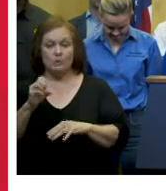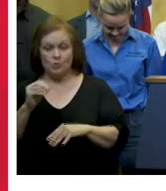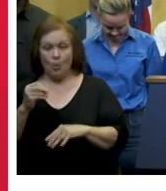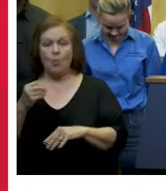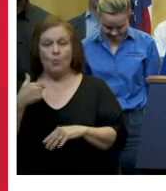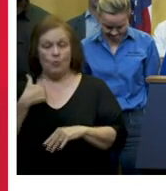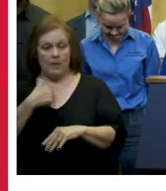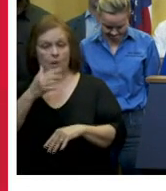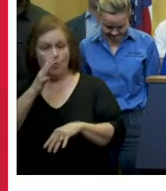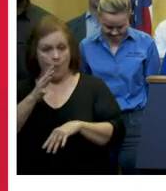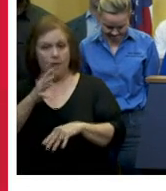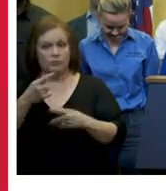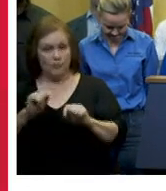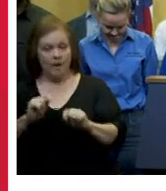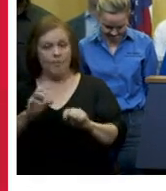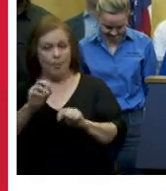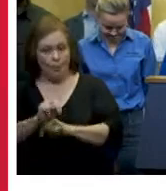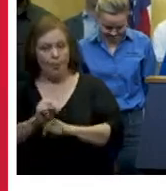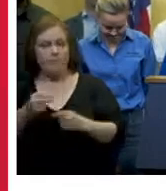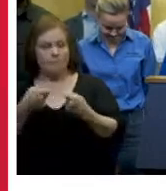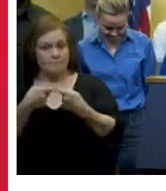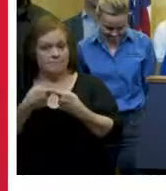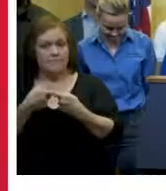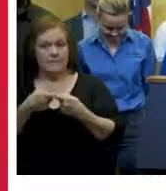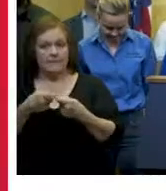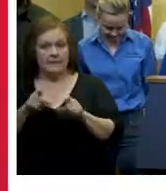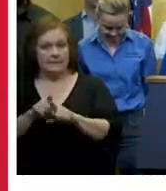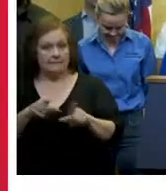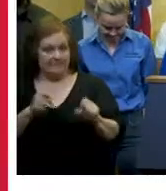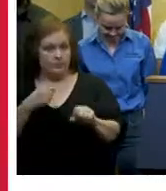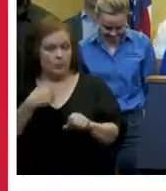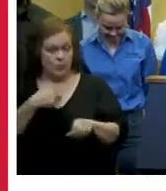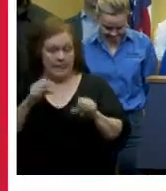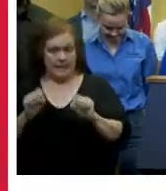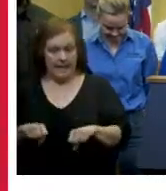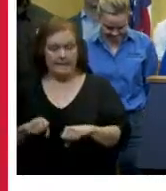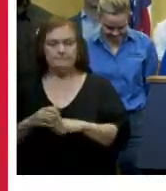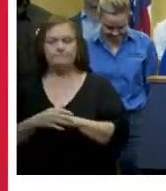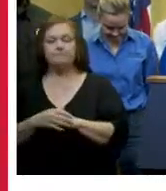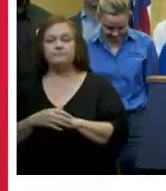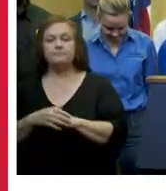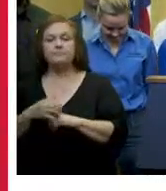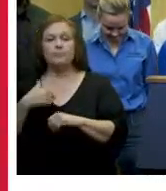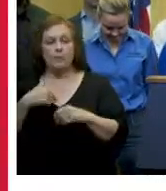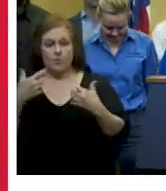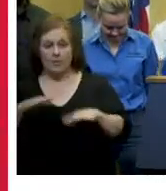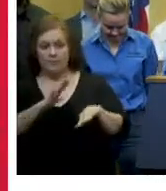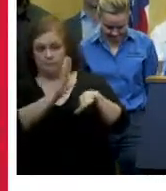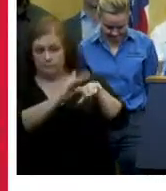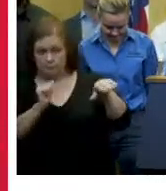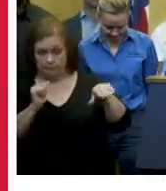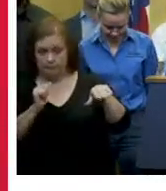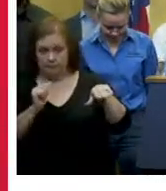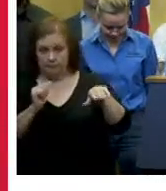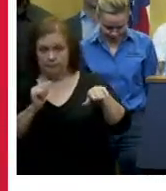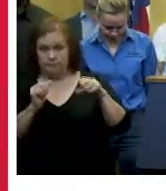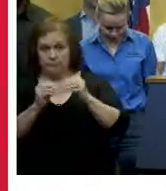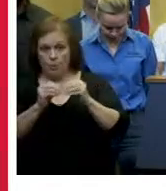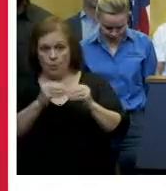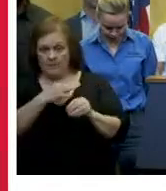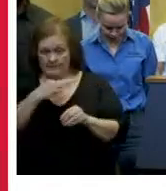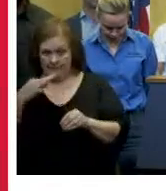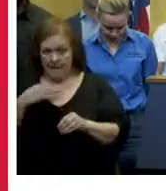restore power our electric and gas crews are fully staffed and we have alerted additional resources in order to accelerate